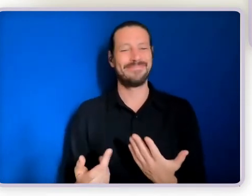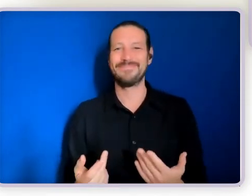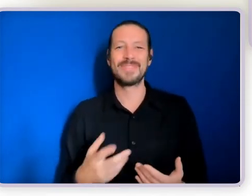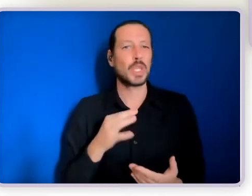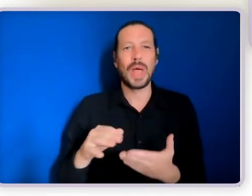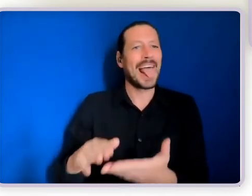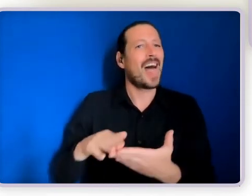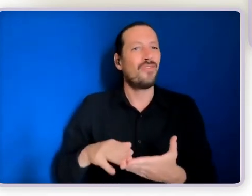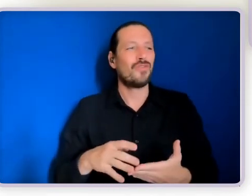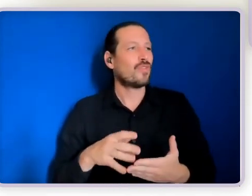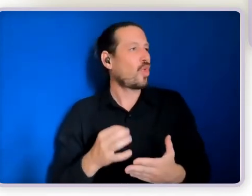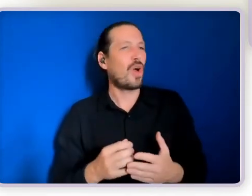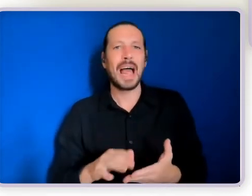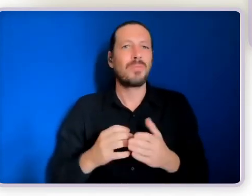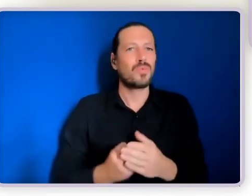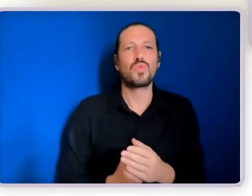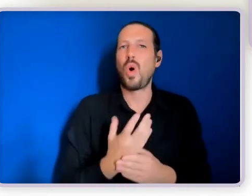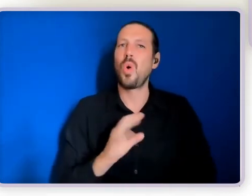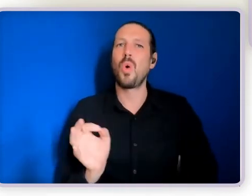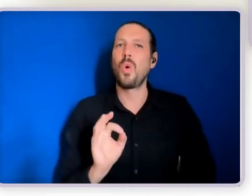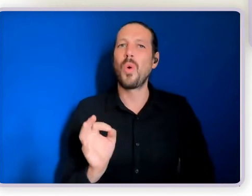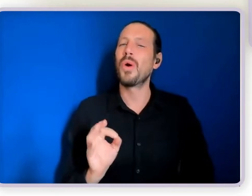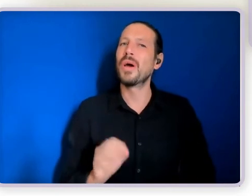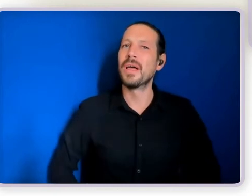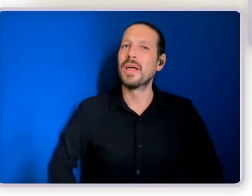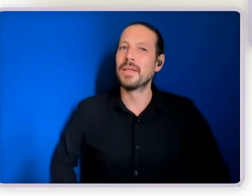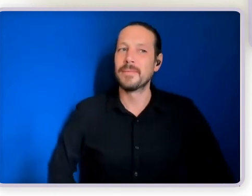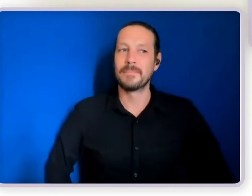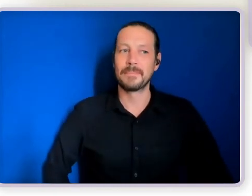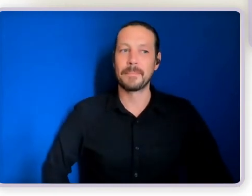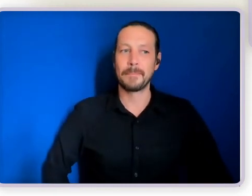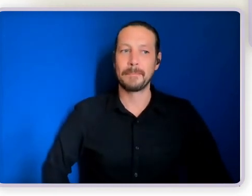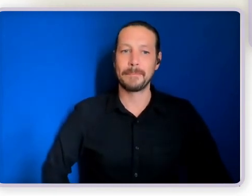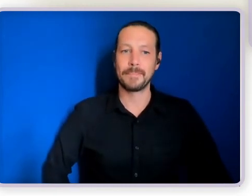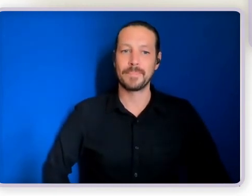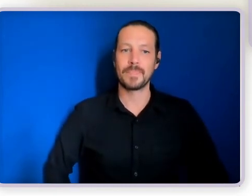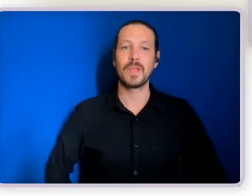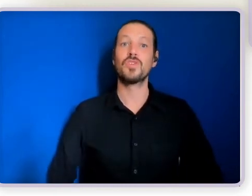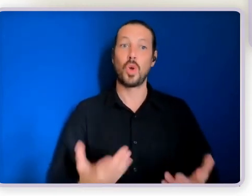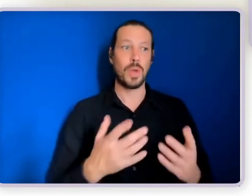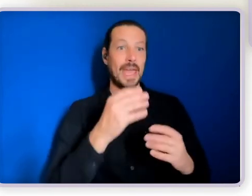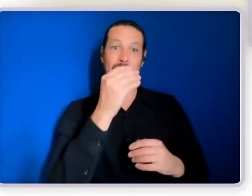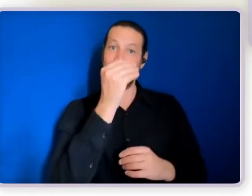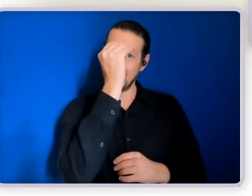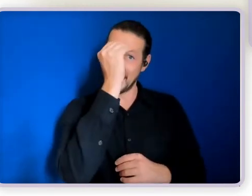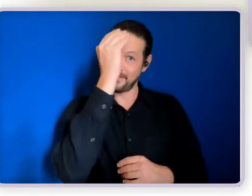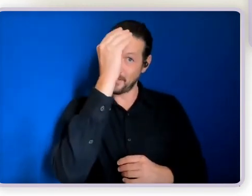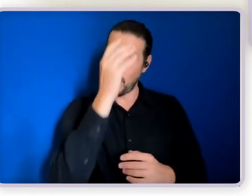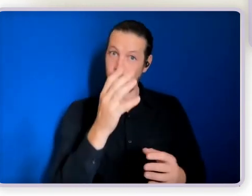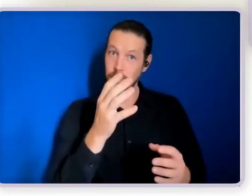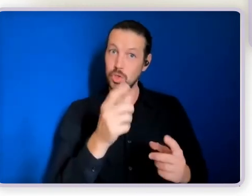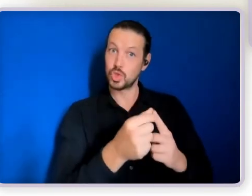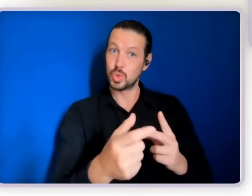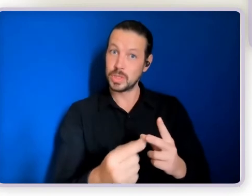so informed choices can often be about trying tasting and reflecting